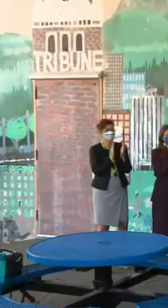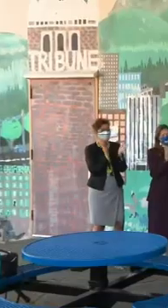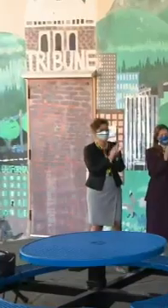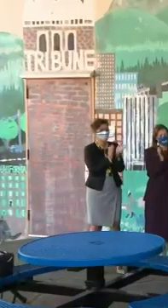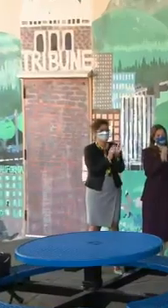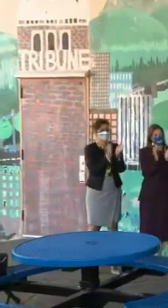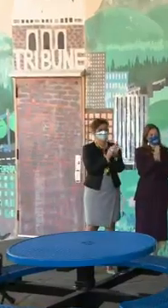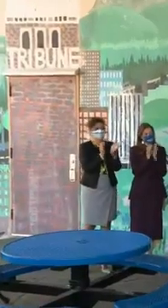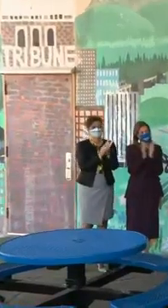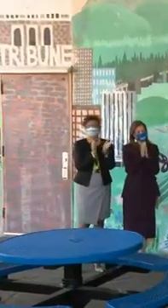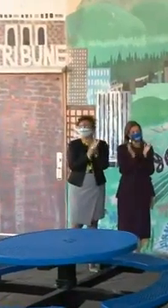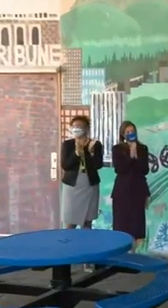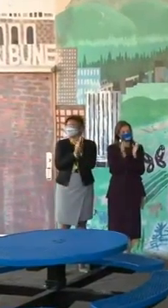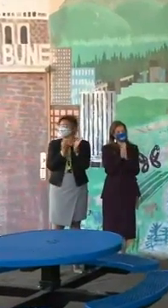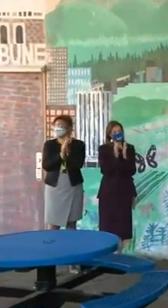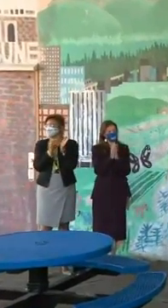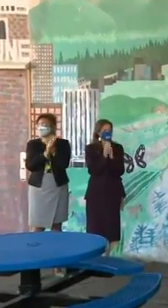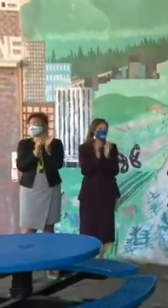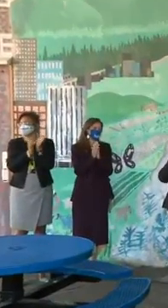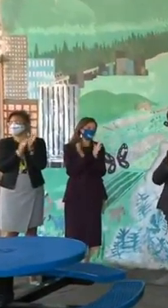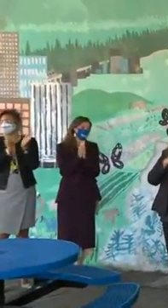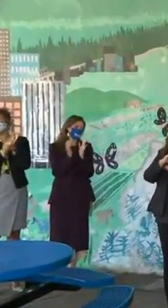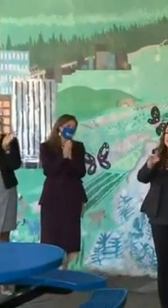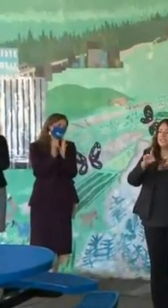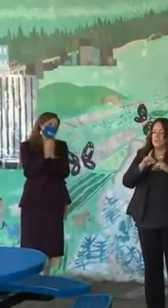in the 13th Congressional District.